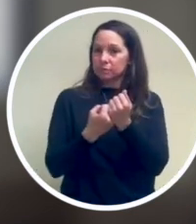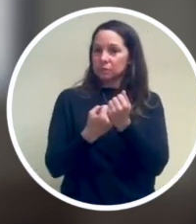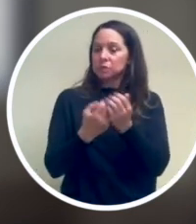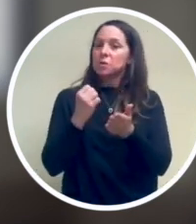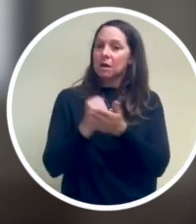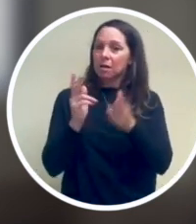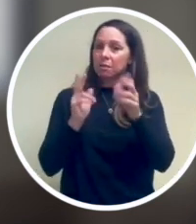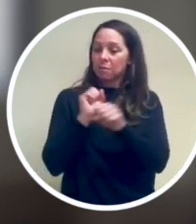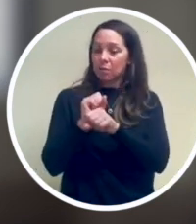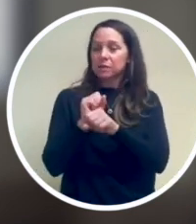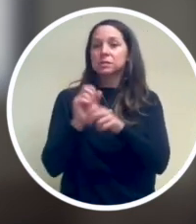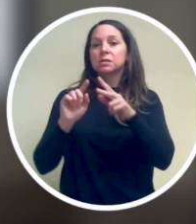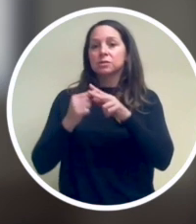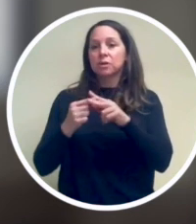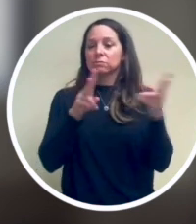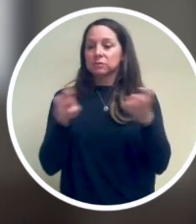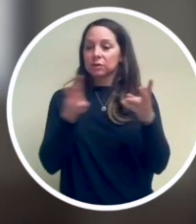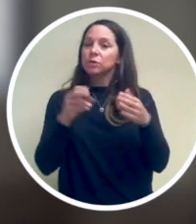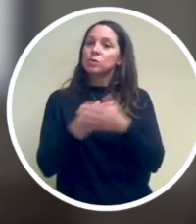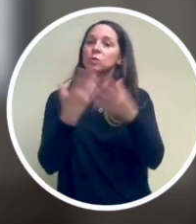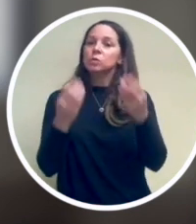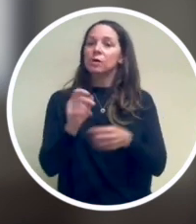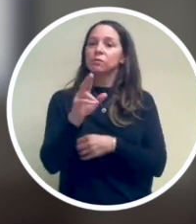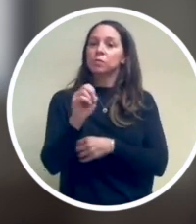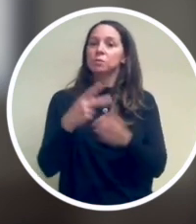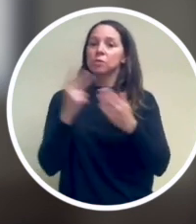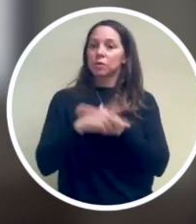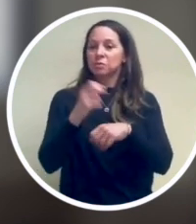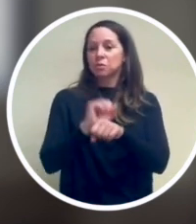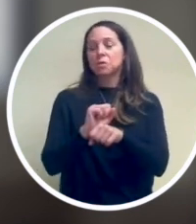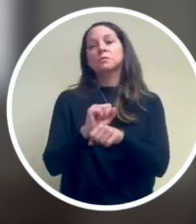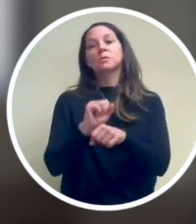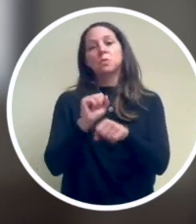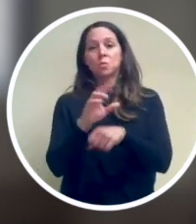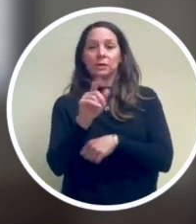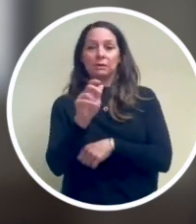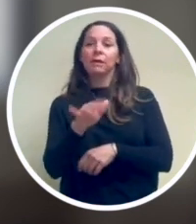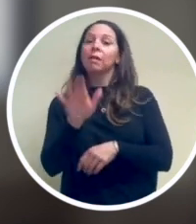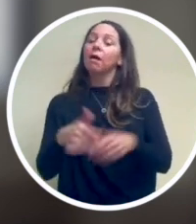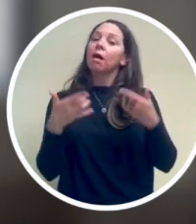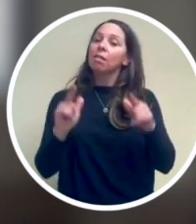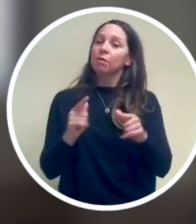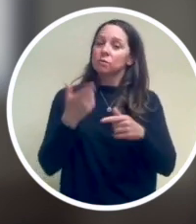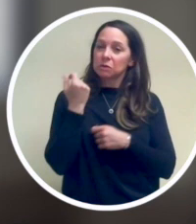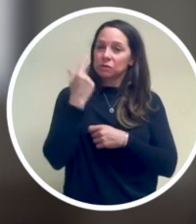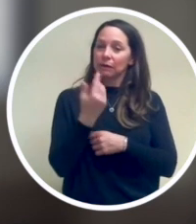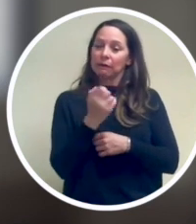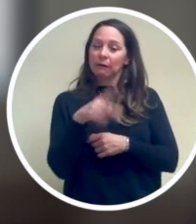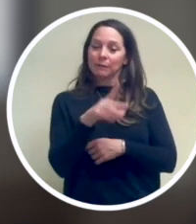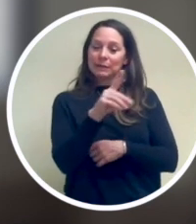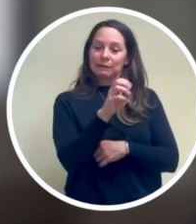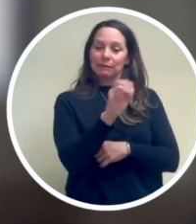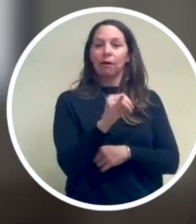employee self-identification information into our new software program, Workday. This will also allow us to understand